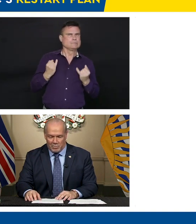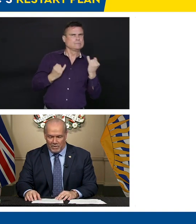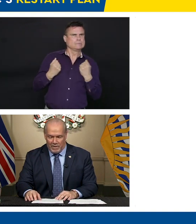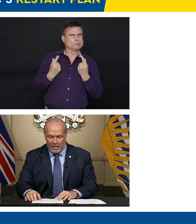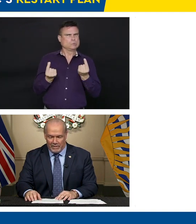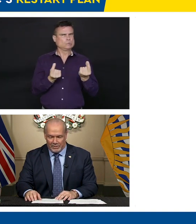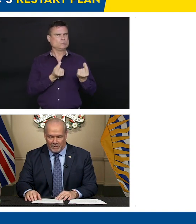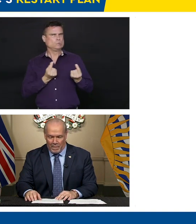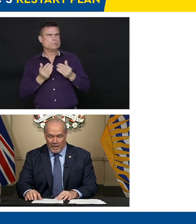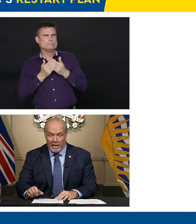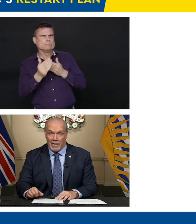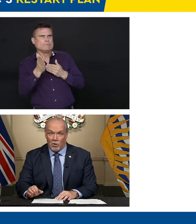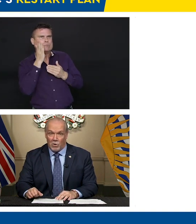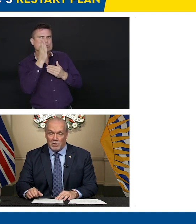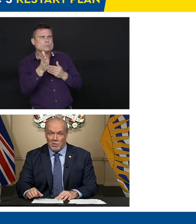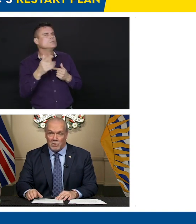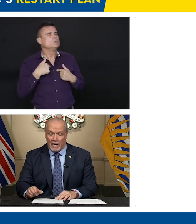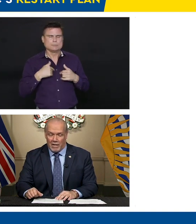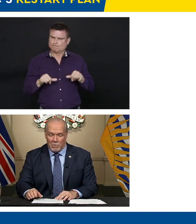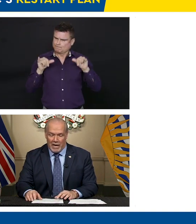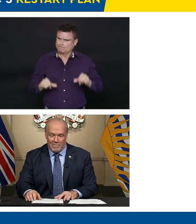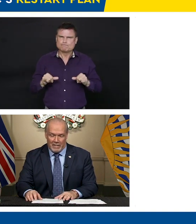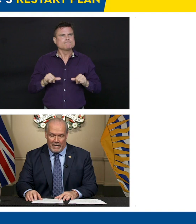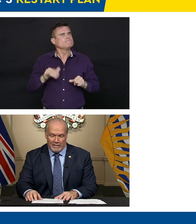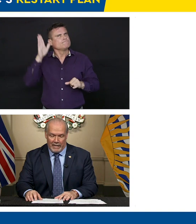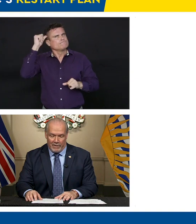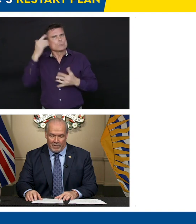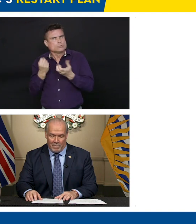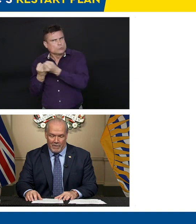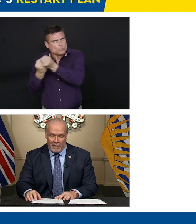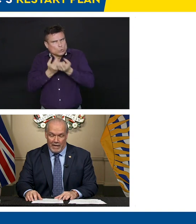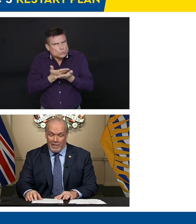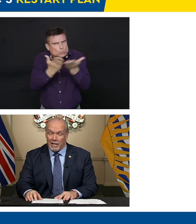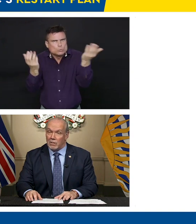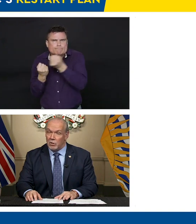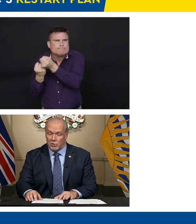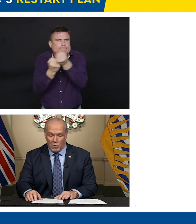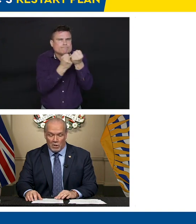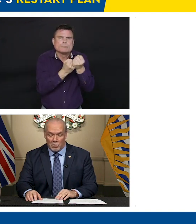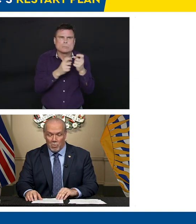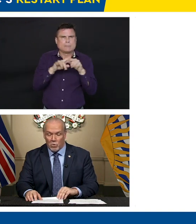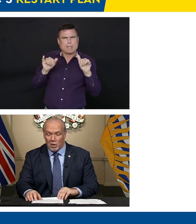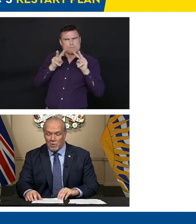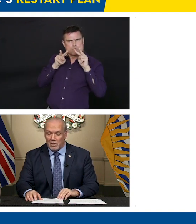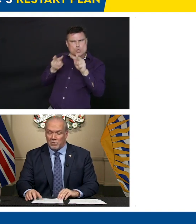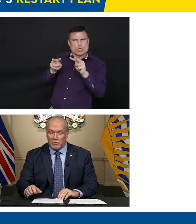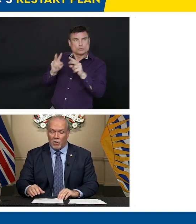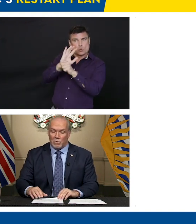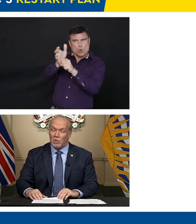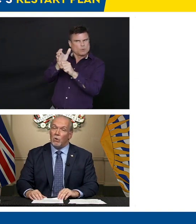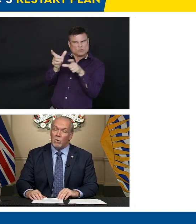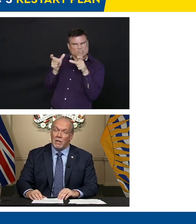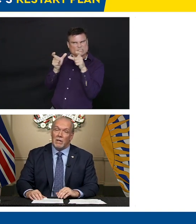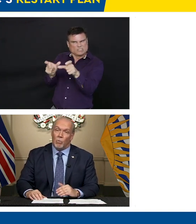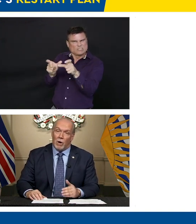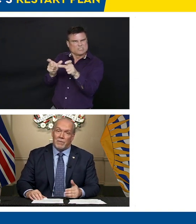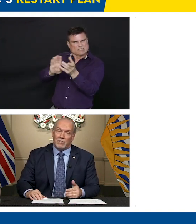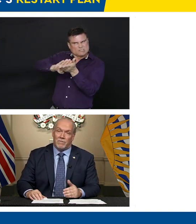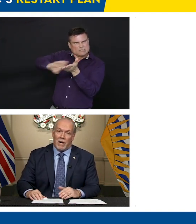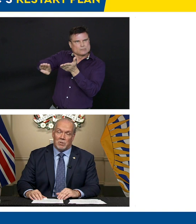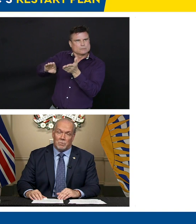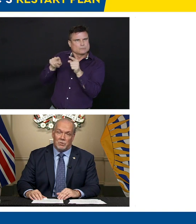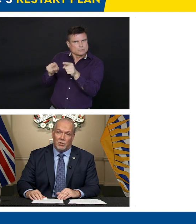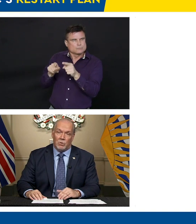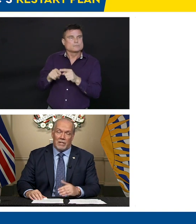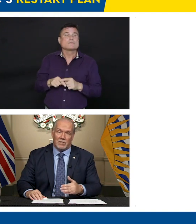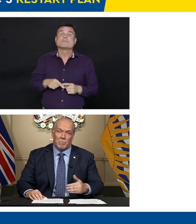this desperate virus. And in order to do that, we have to hang together. And that includes rural and remote communities who don't know what